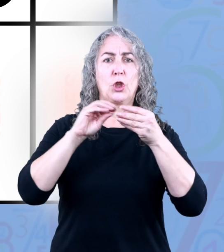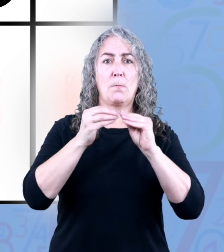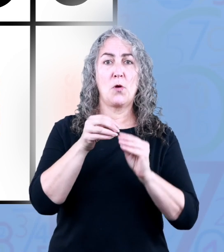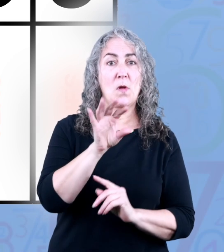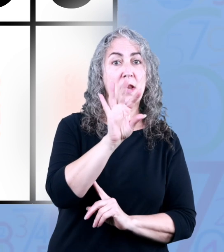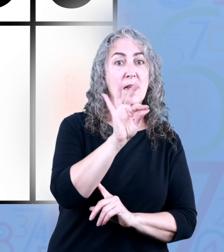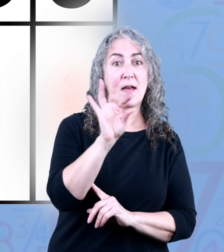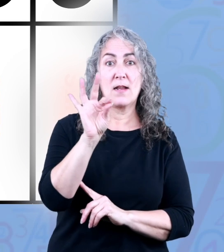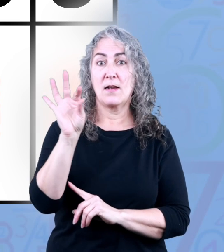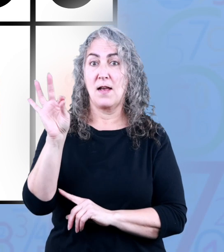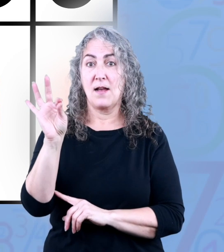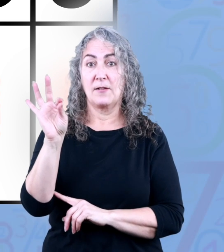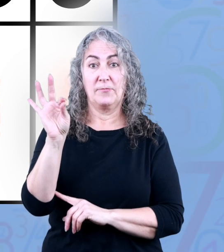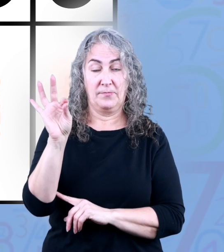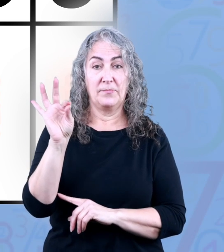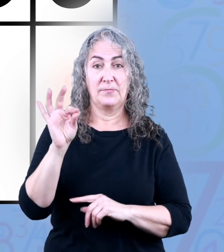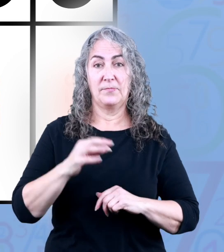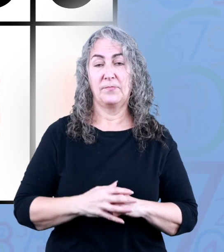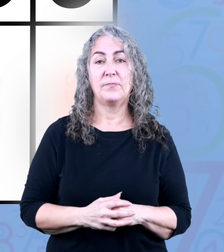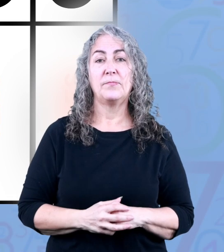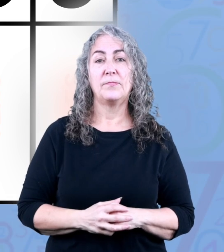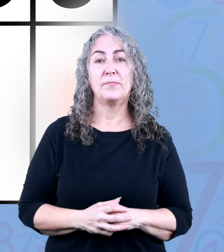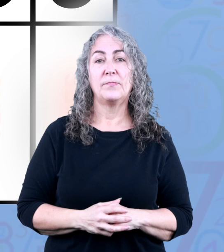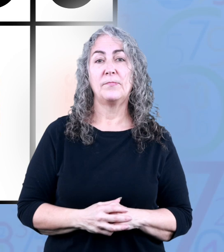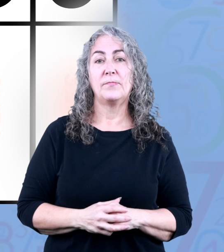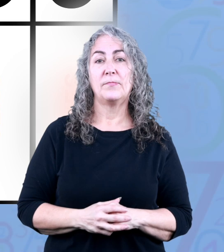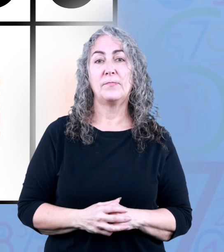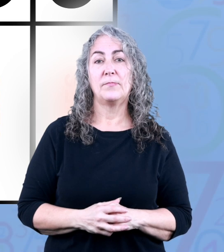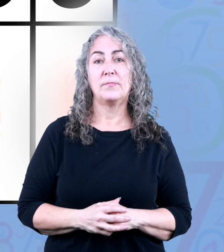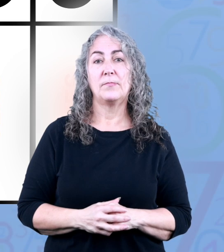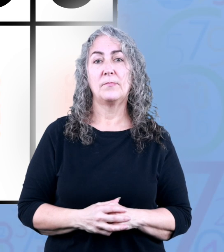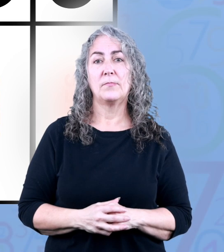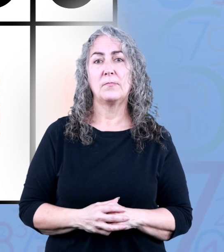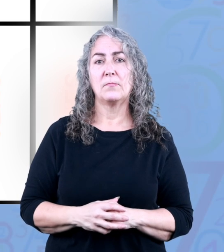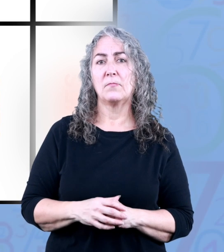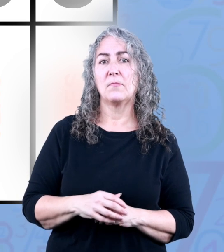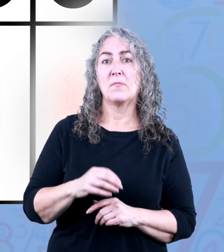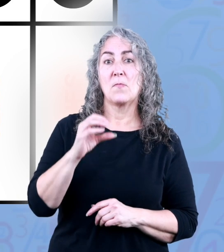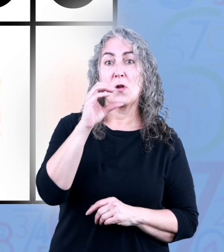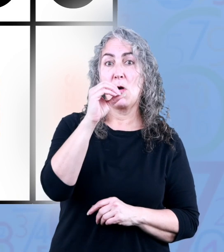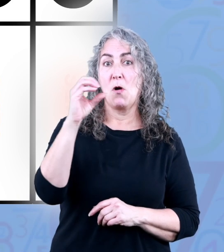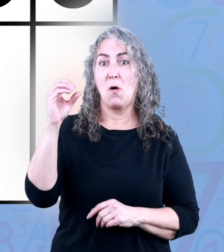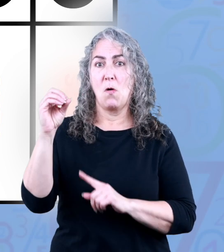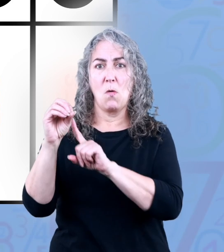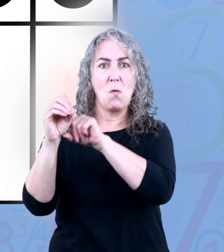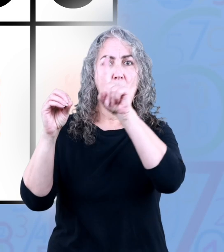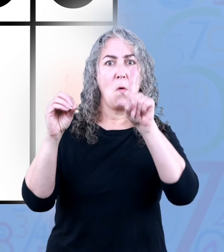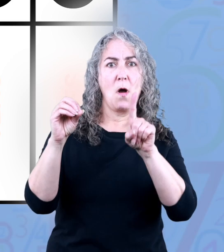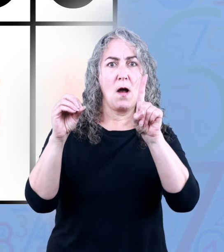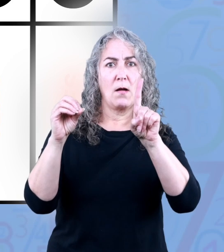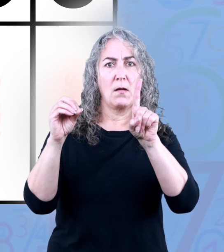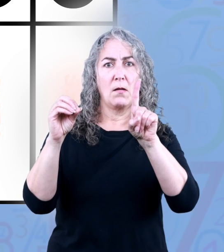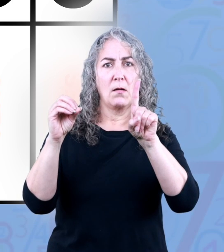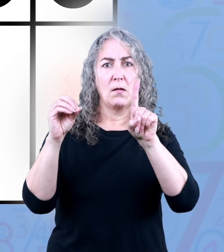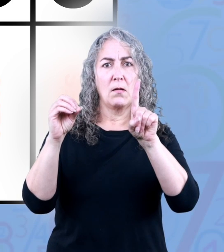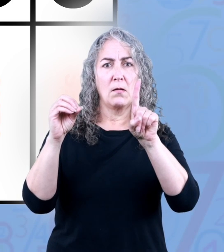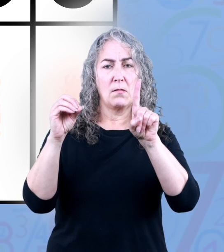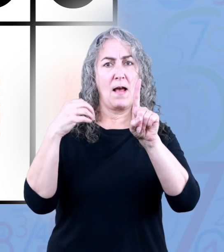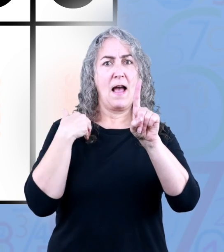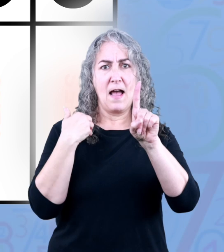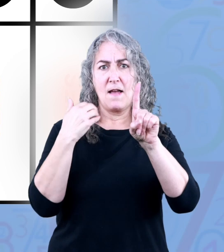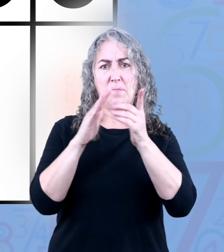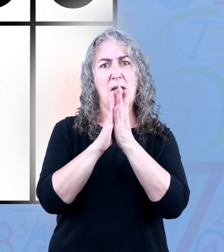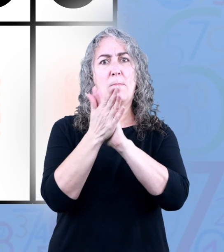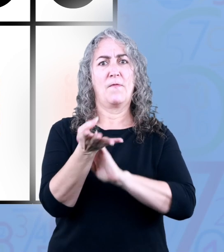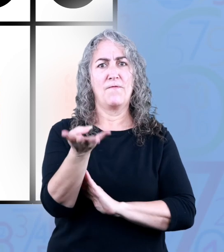three digit number we have is nine hundred and ninety nine the next number is one thousand one